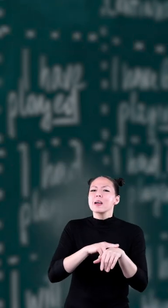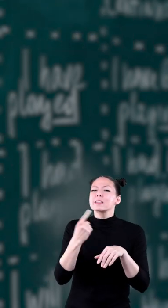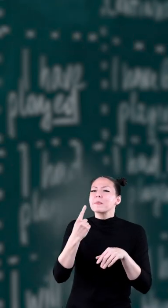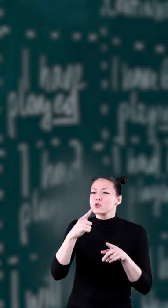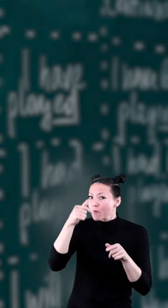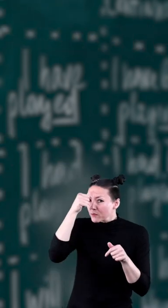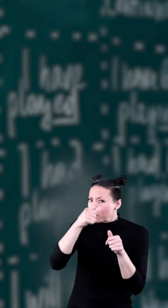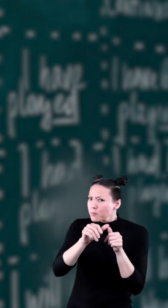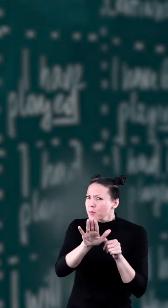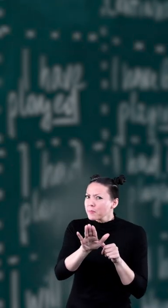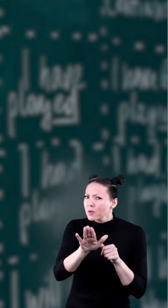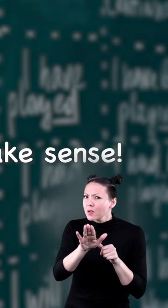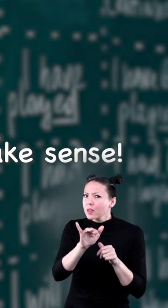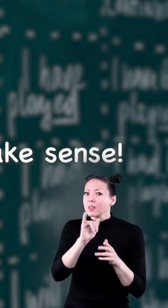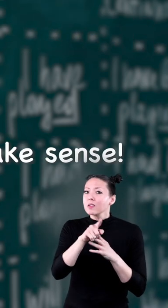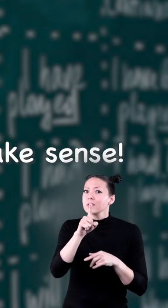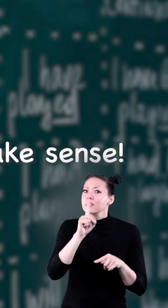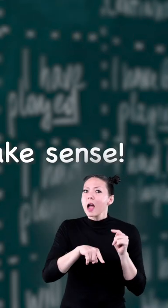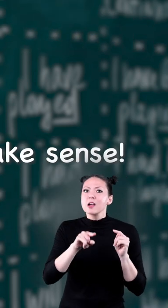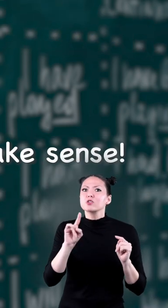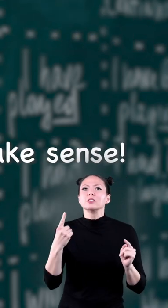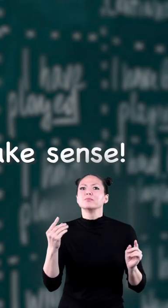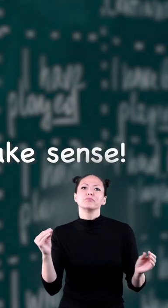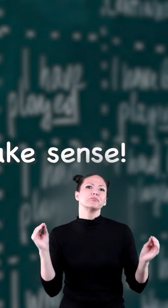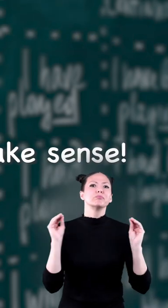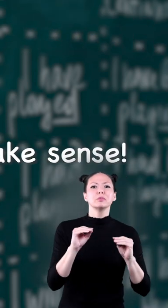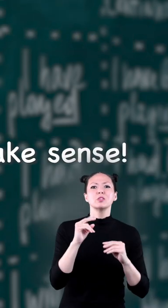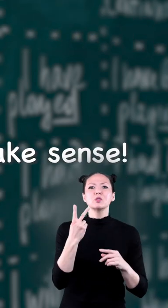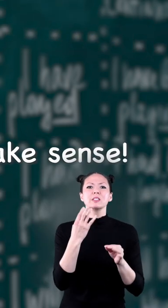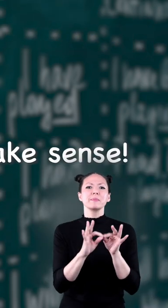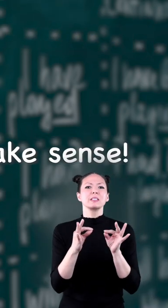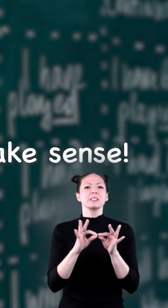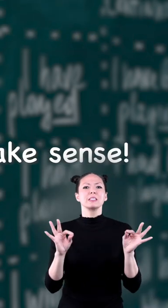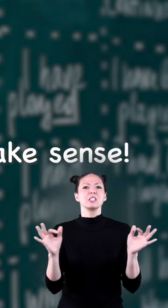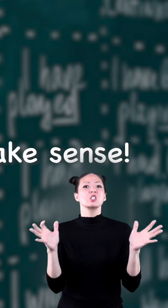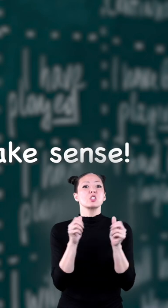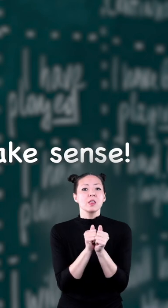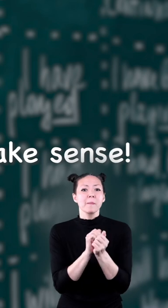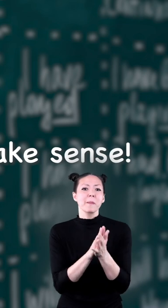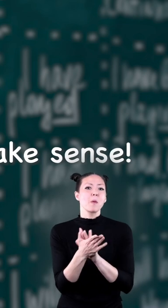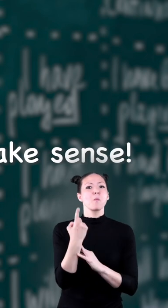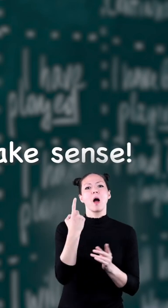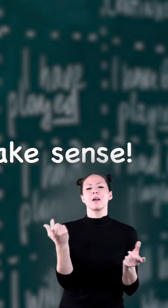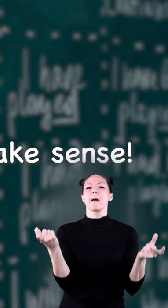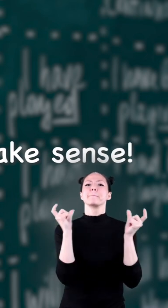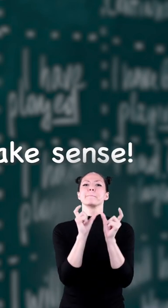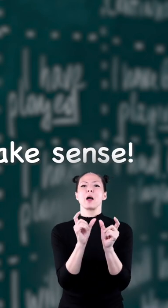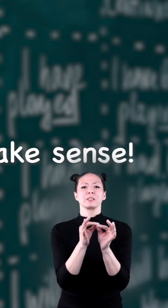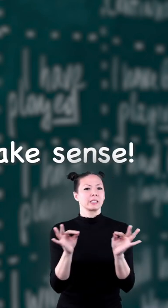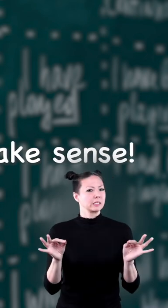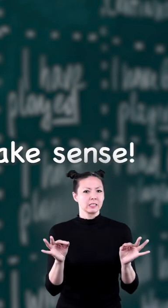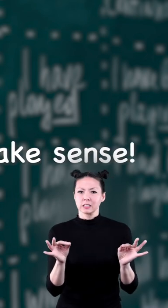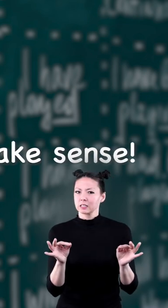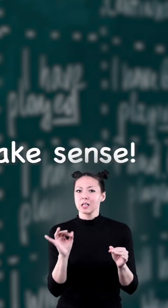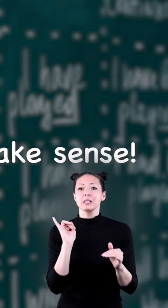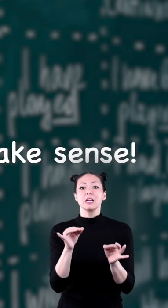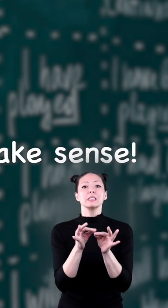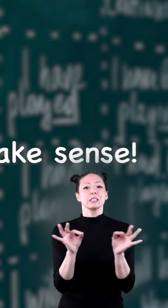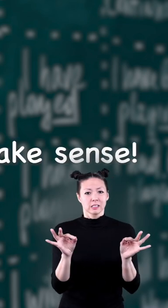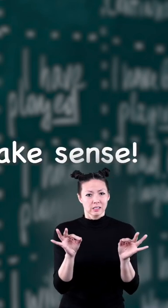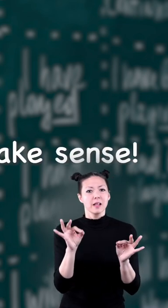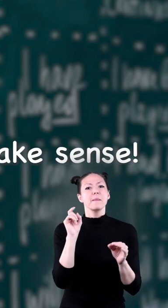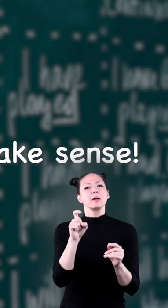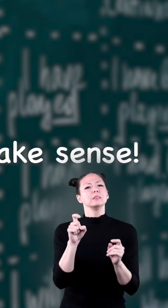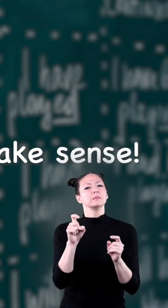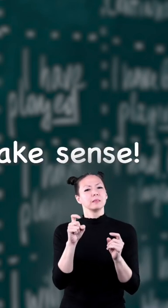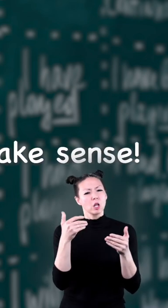something to remember is that you can't just put any two simple sentences together to make a compound sentence the sentences